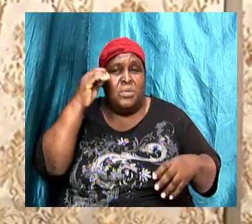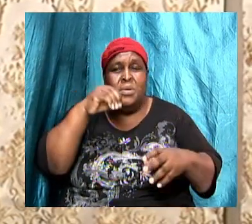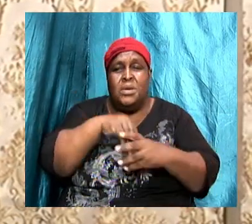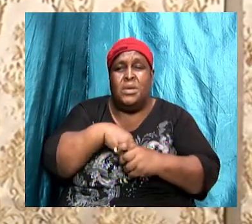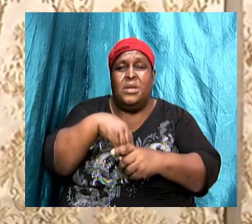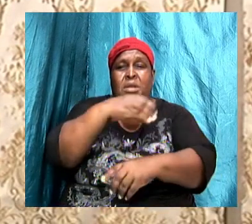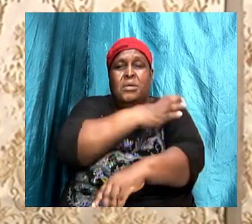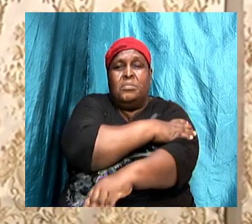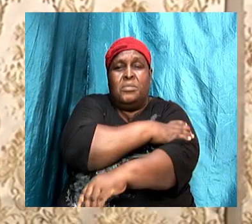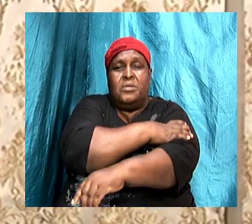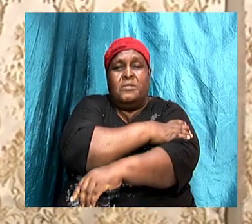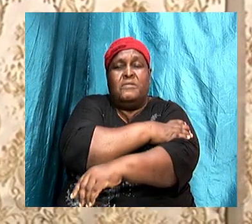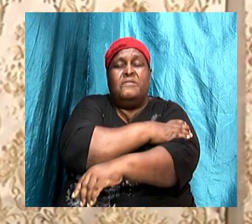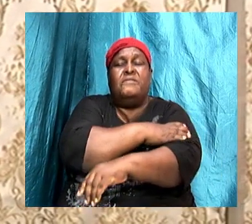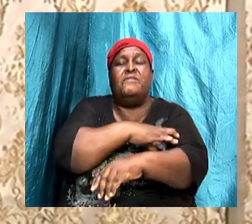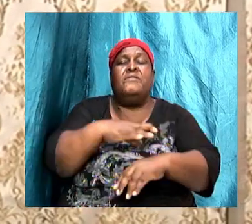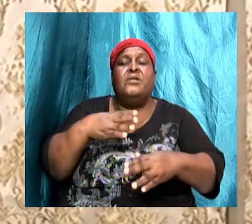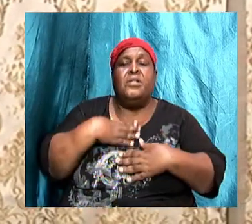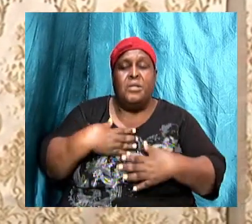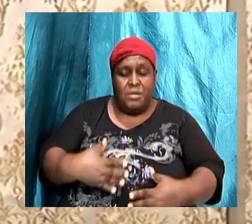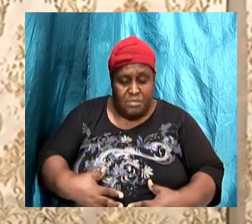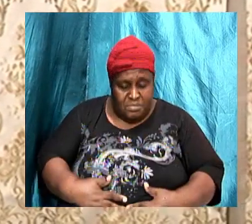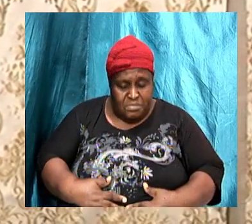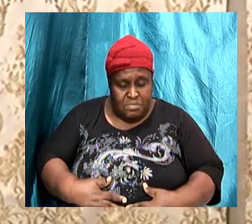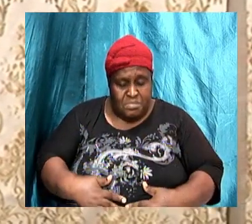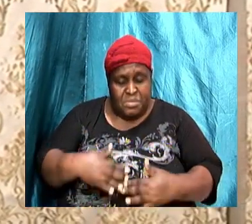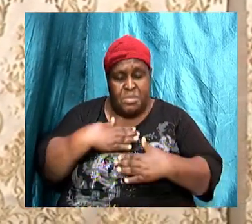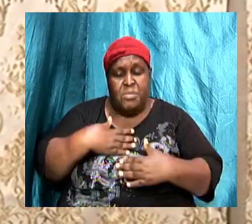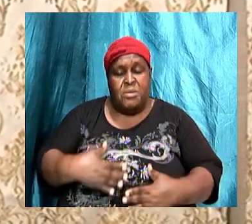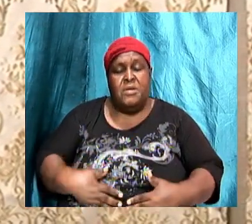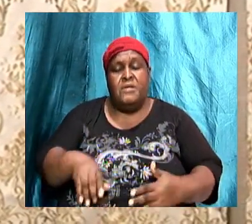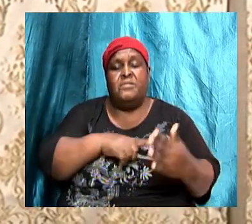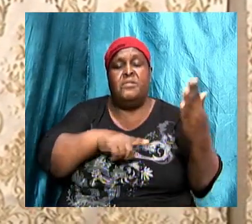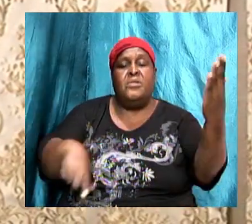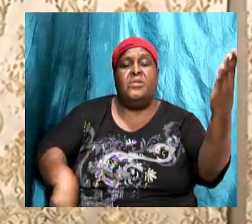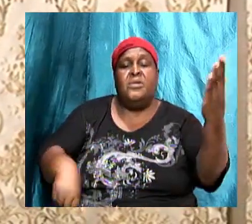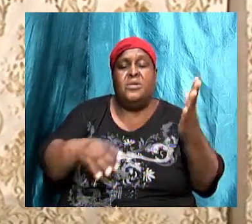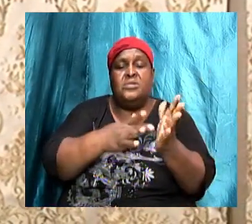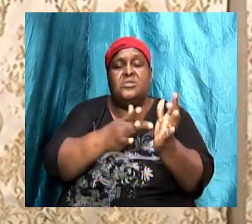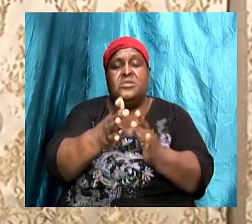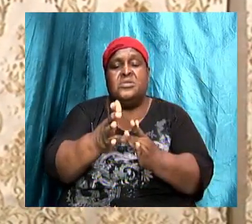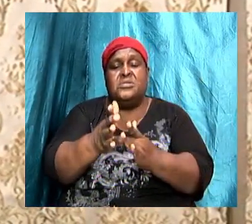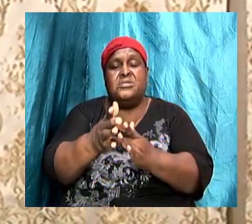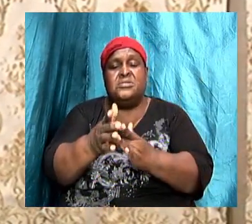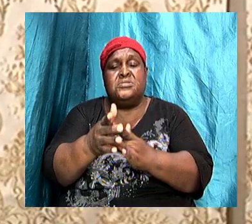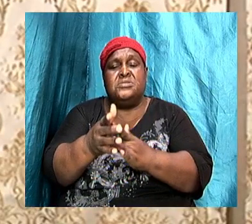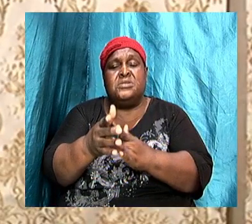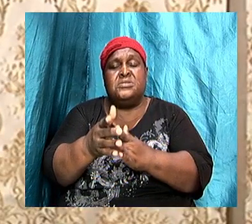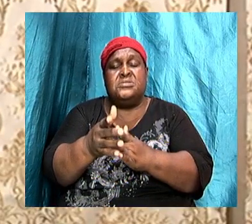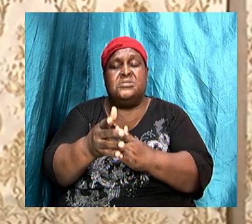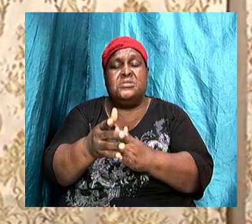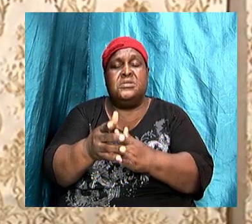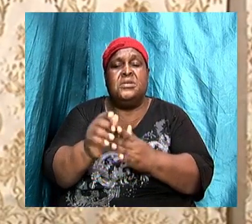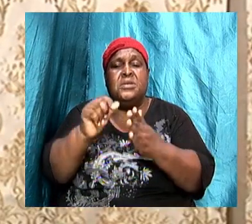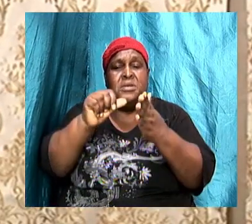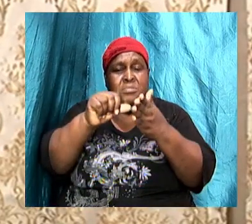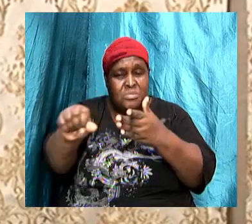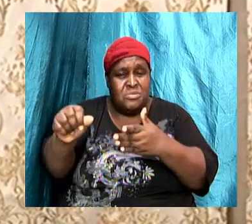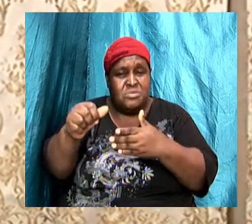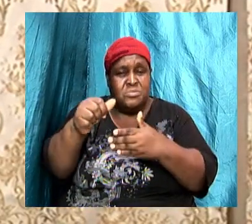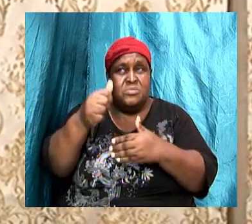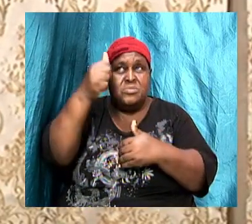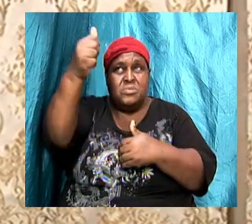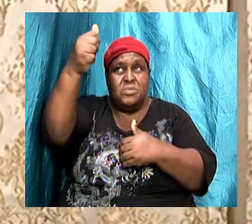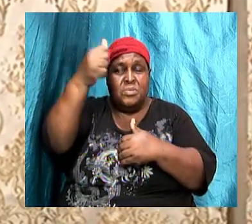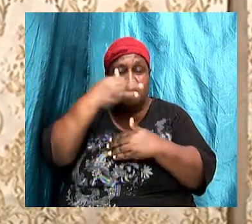powerful body we are in the body of the Lord Jesus Christ this mystical body which he purchased with his own blood